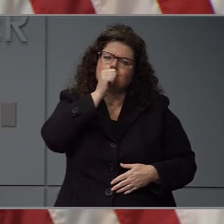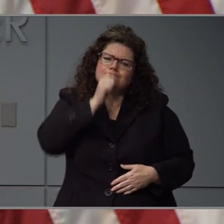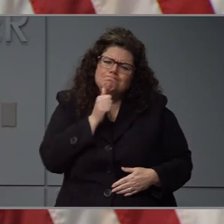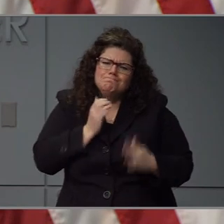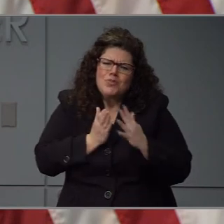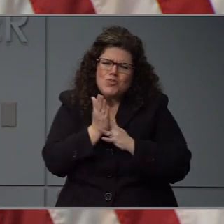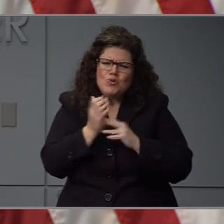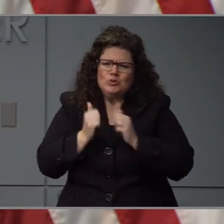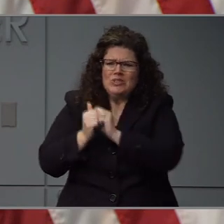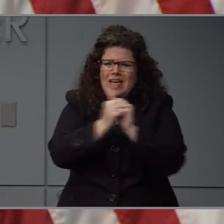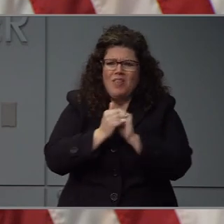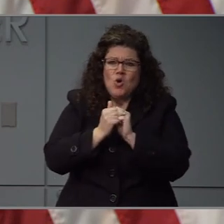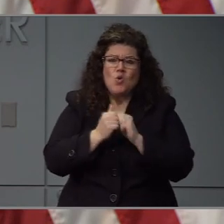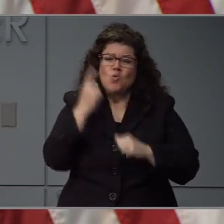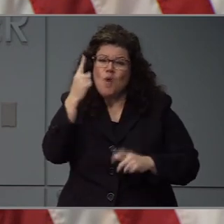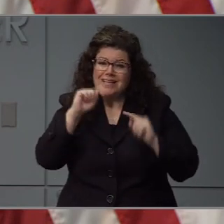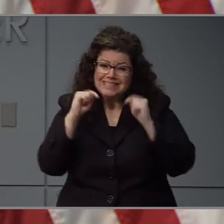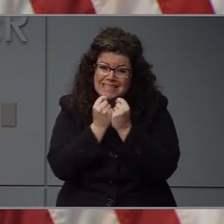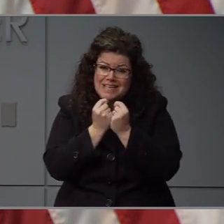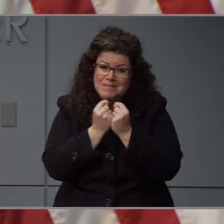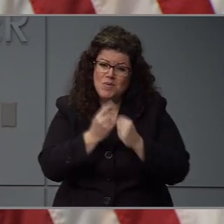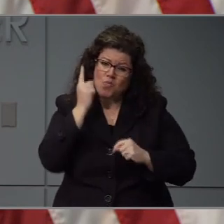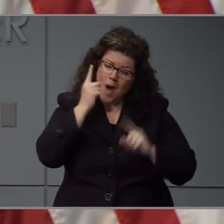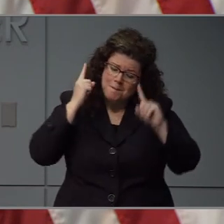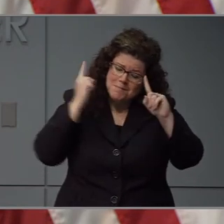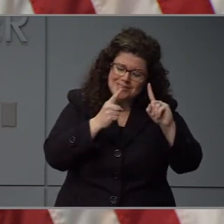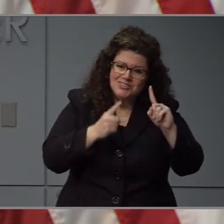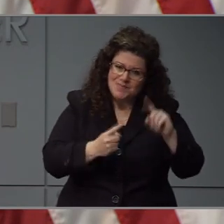One team, one mission, one family.